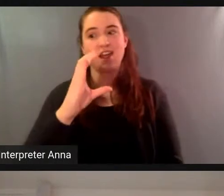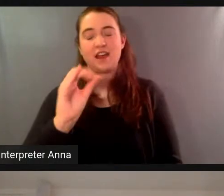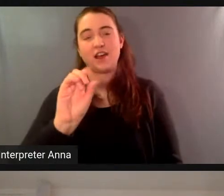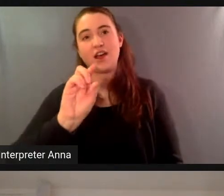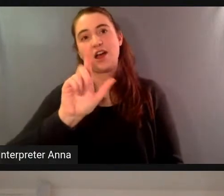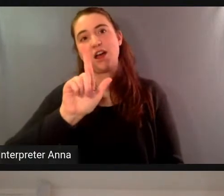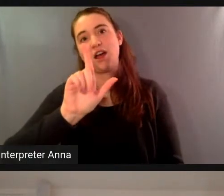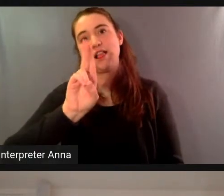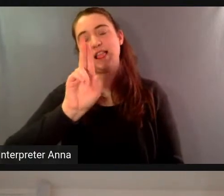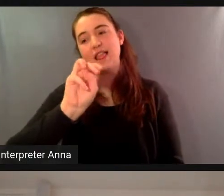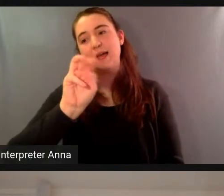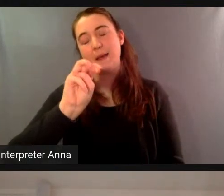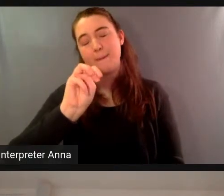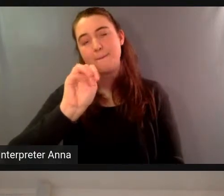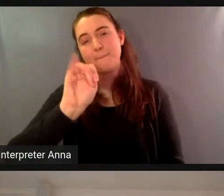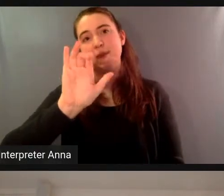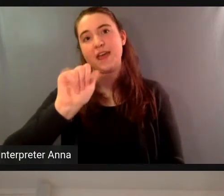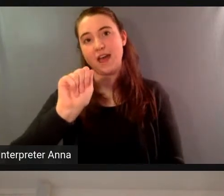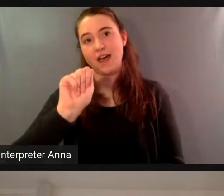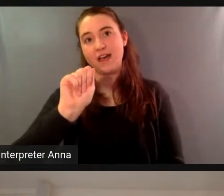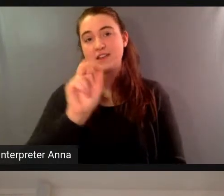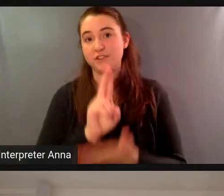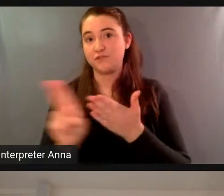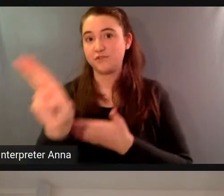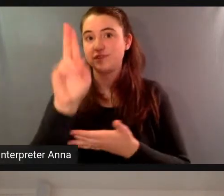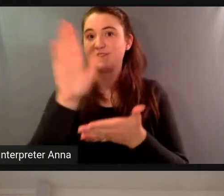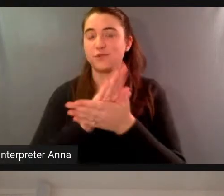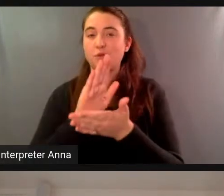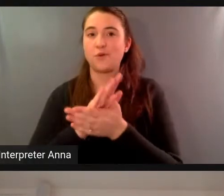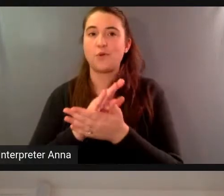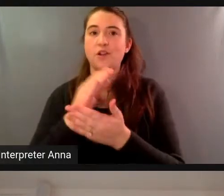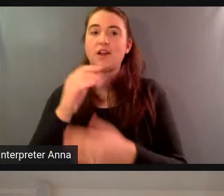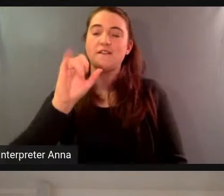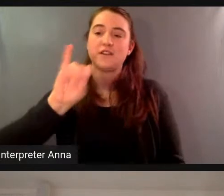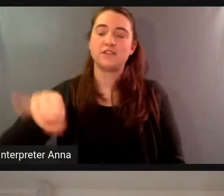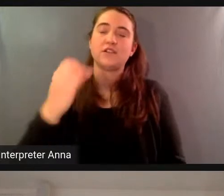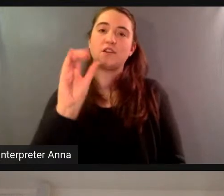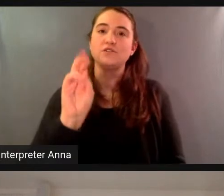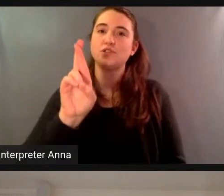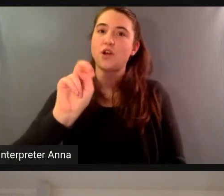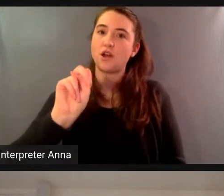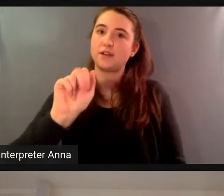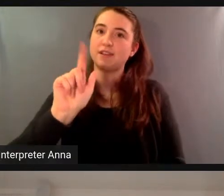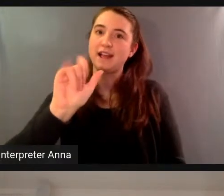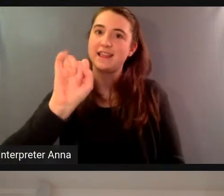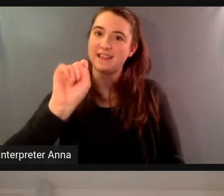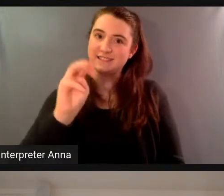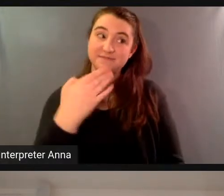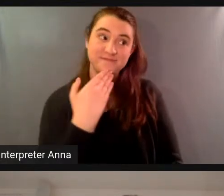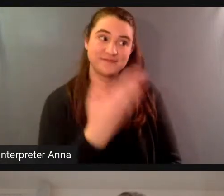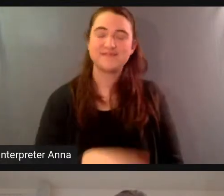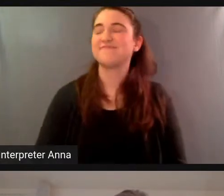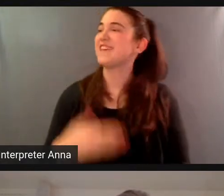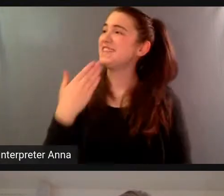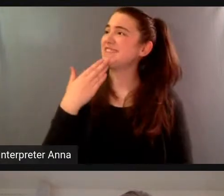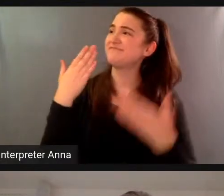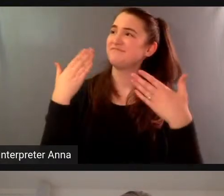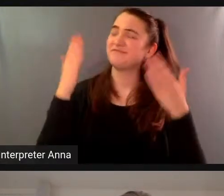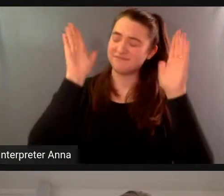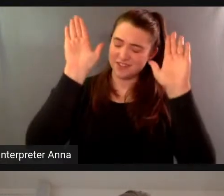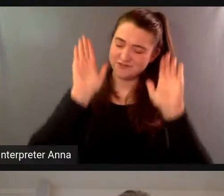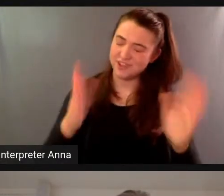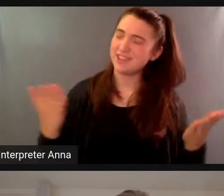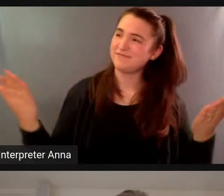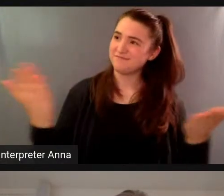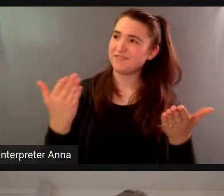welcome brent thanks for having me it's great to be back and i'm so happy that you guys have come up with an innovative